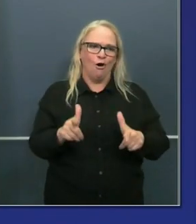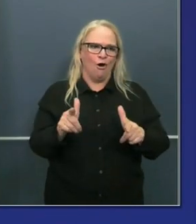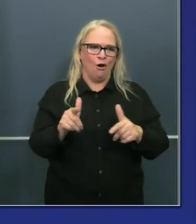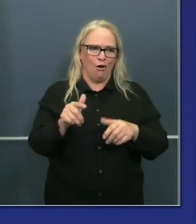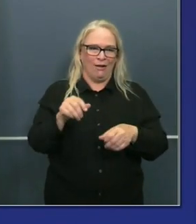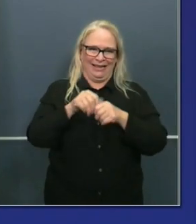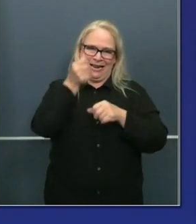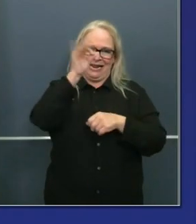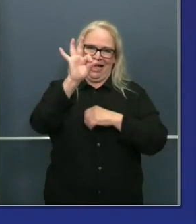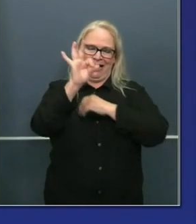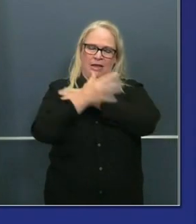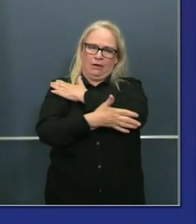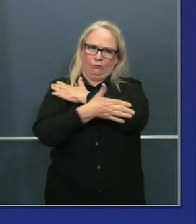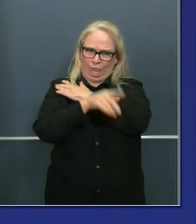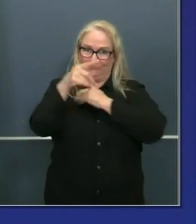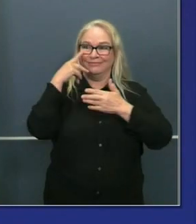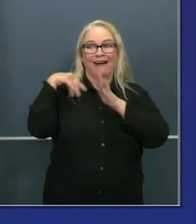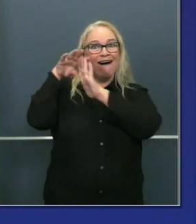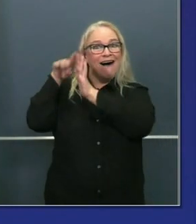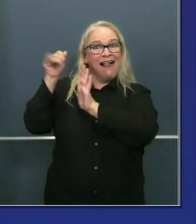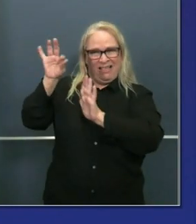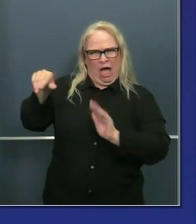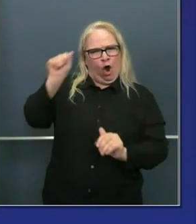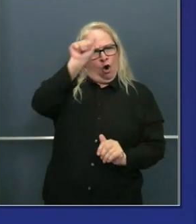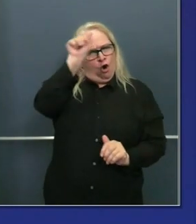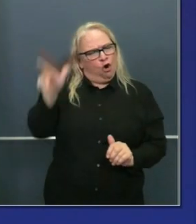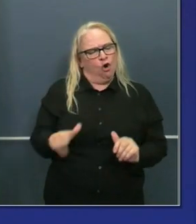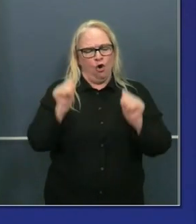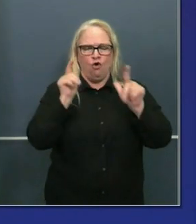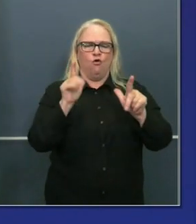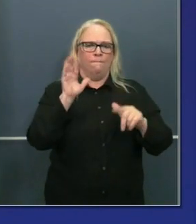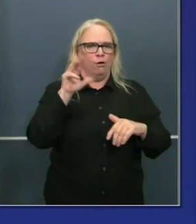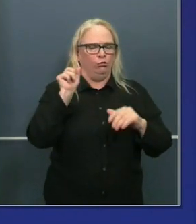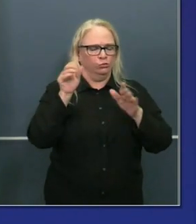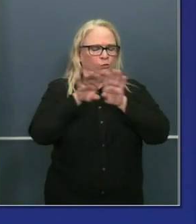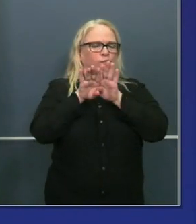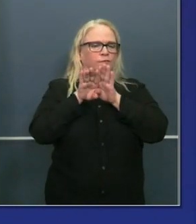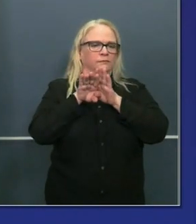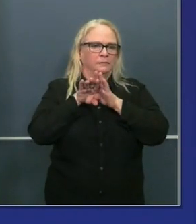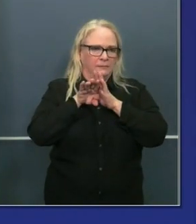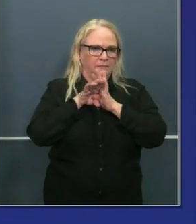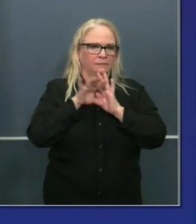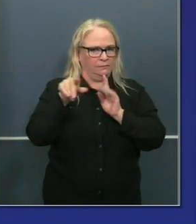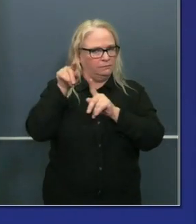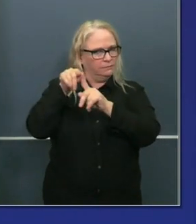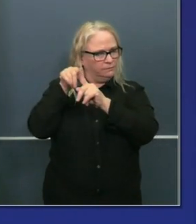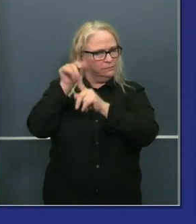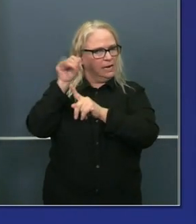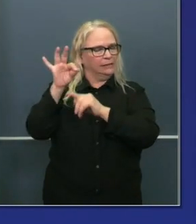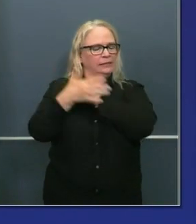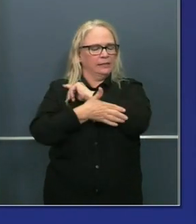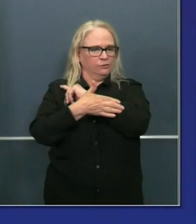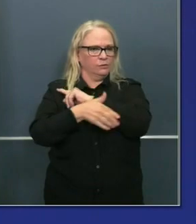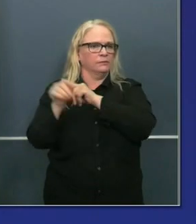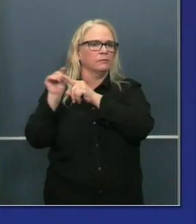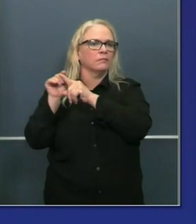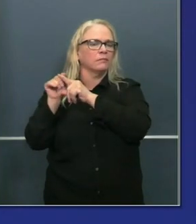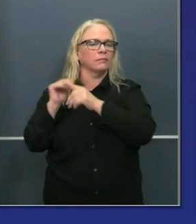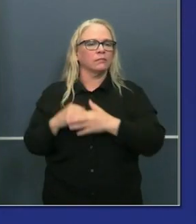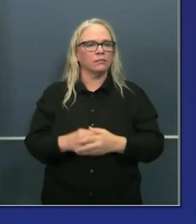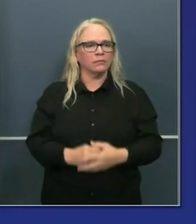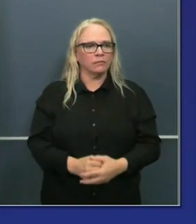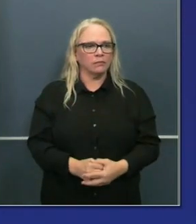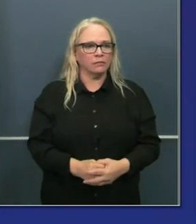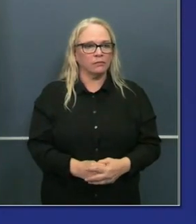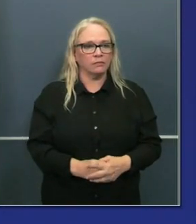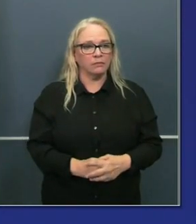that I had just put forth. Additionally, we are concerned, as we have been very